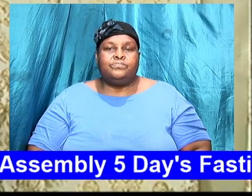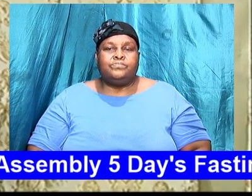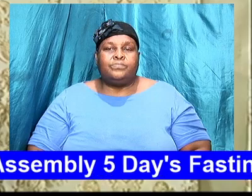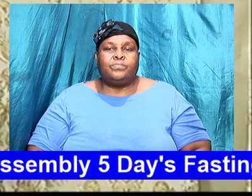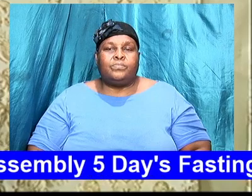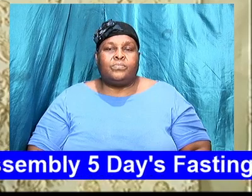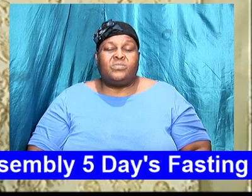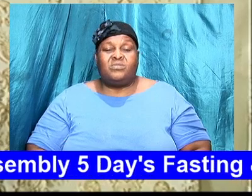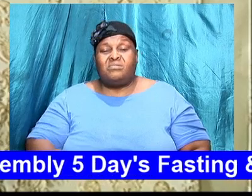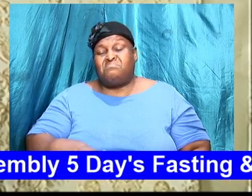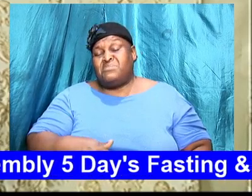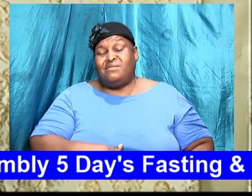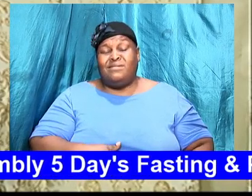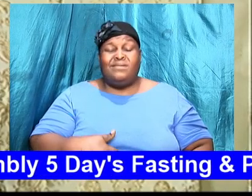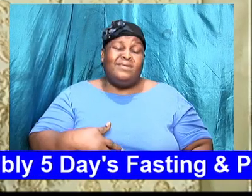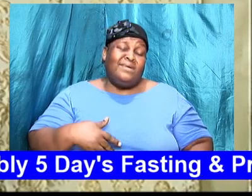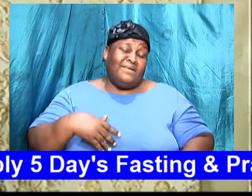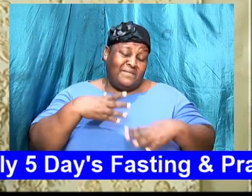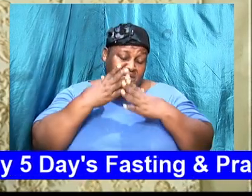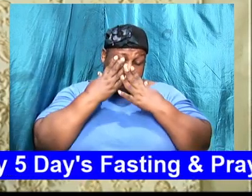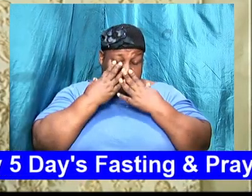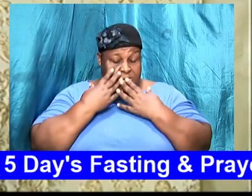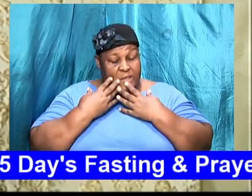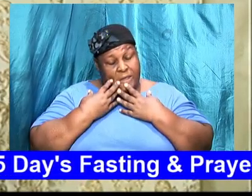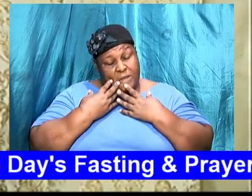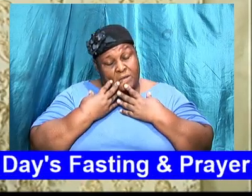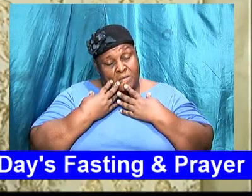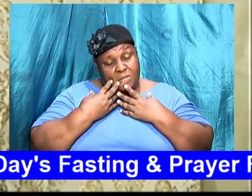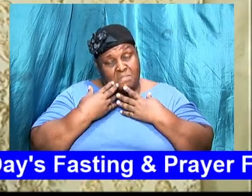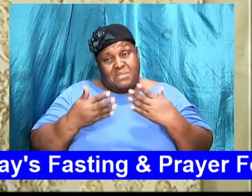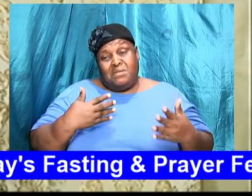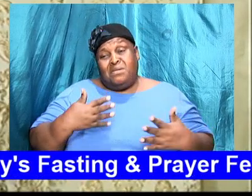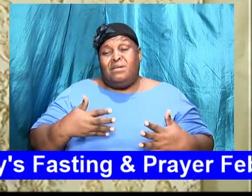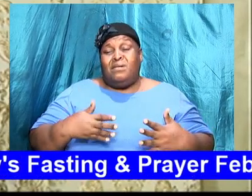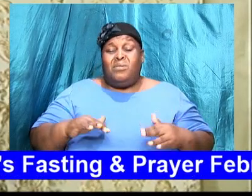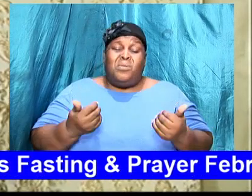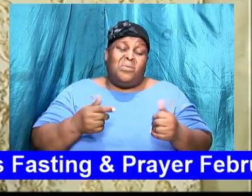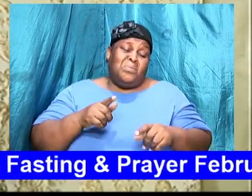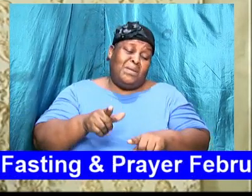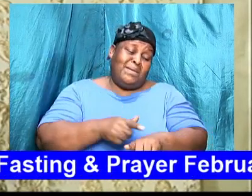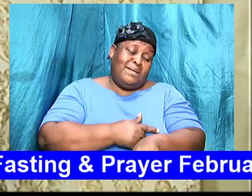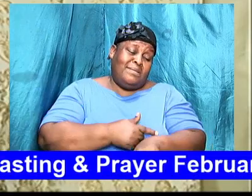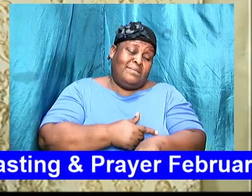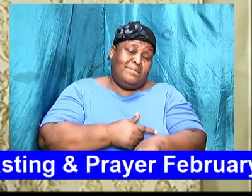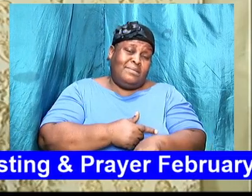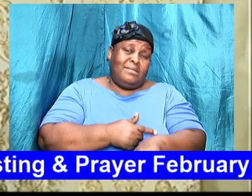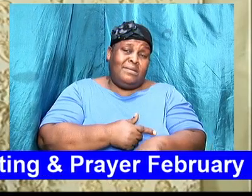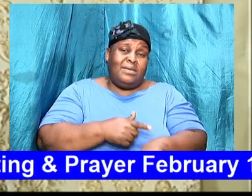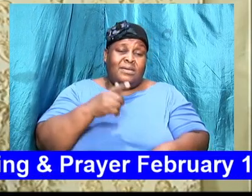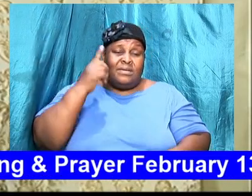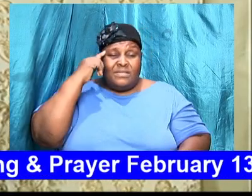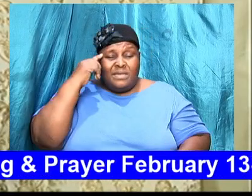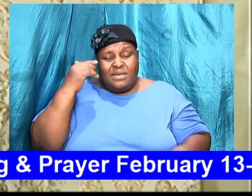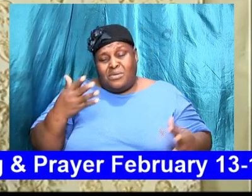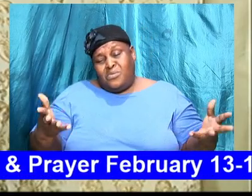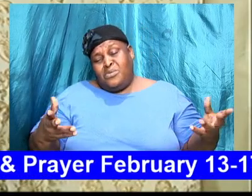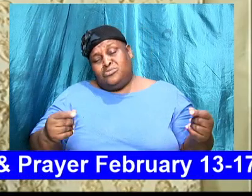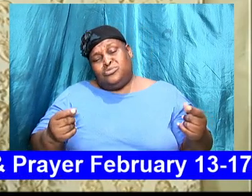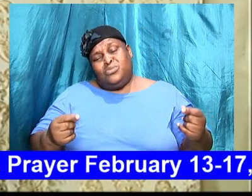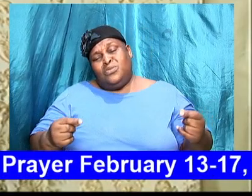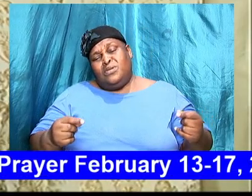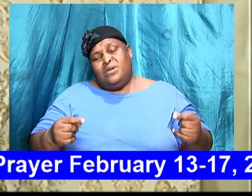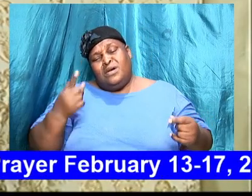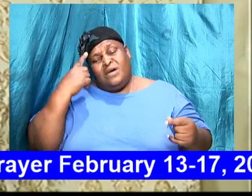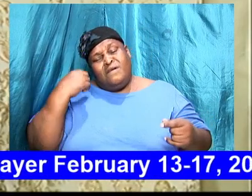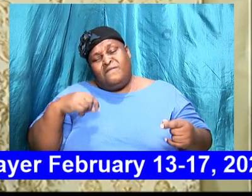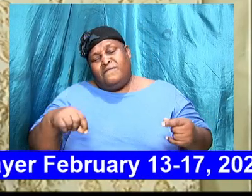So you might feel down. You might wonder how long. You might think about what is it that you are going to do in order for